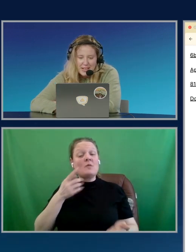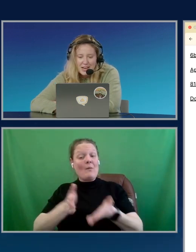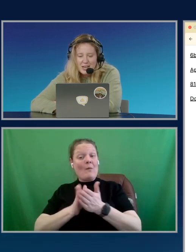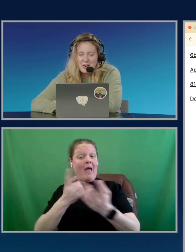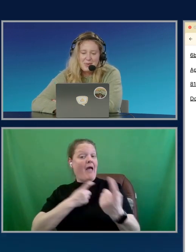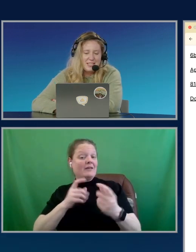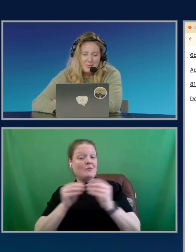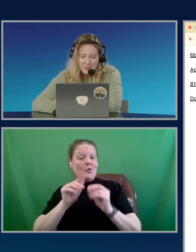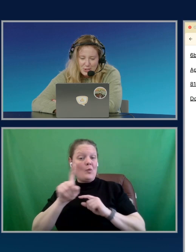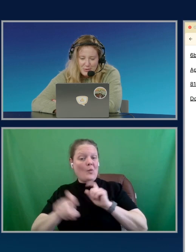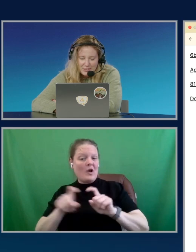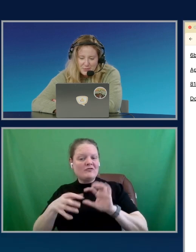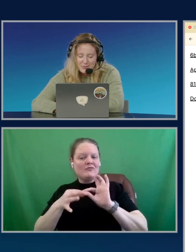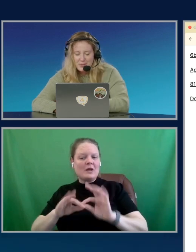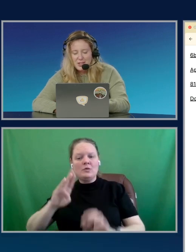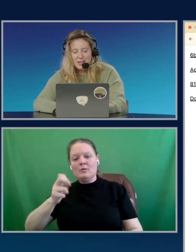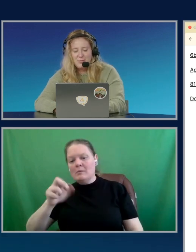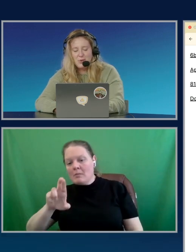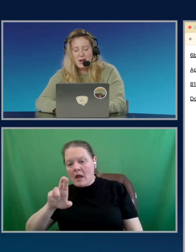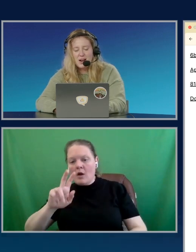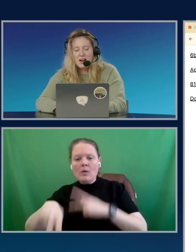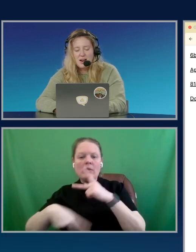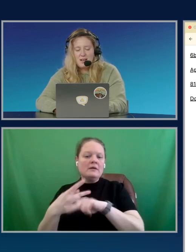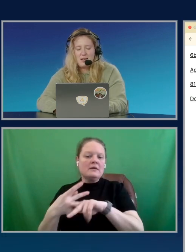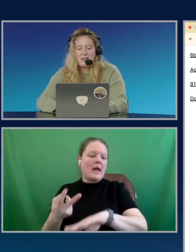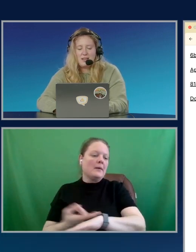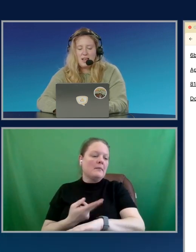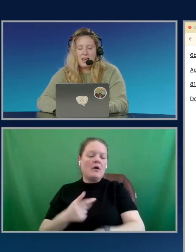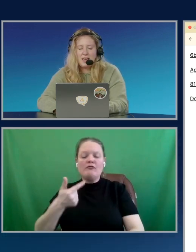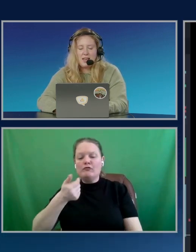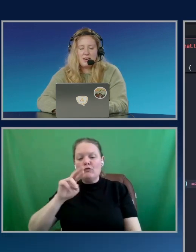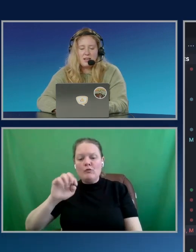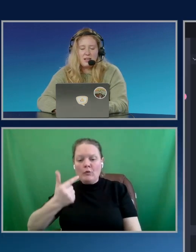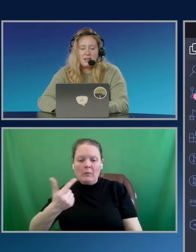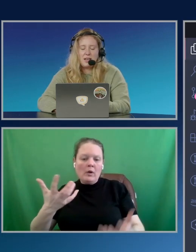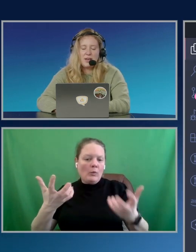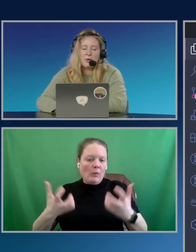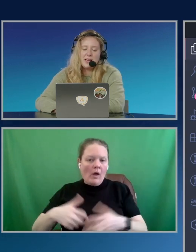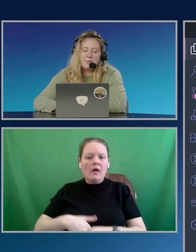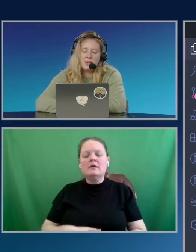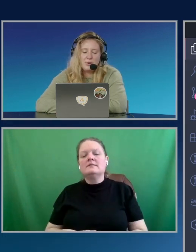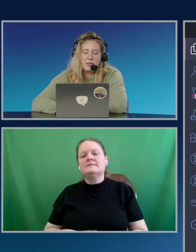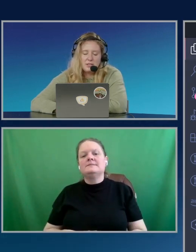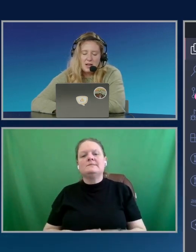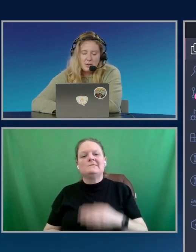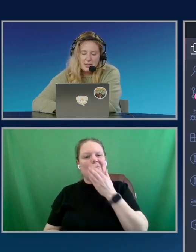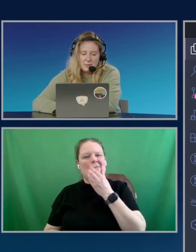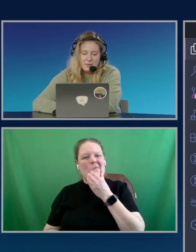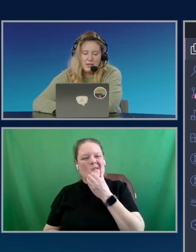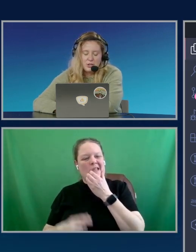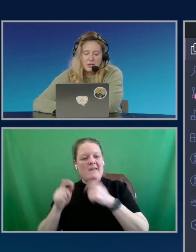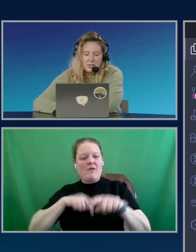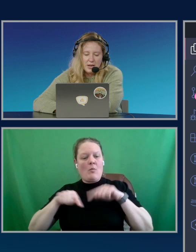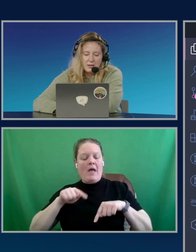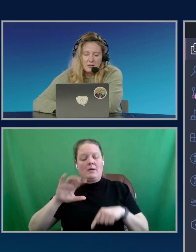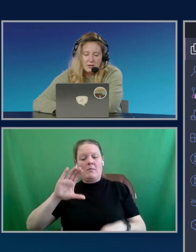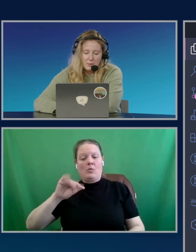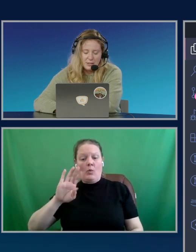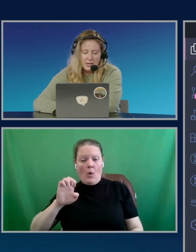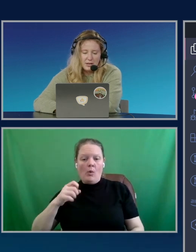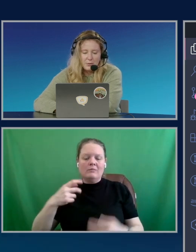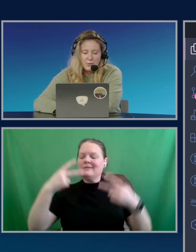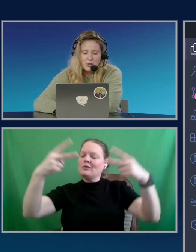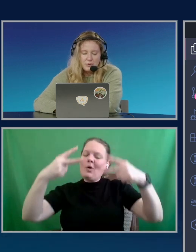about Blair and what type of grooming we're looking for. And if I go back to my code, let's talk about some of the features that